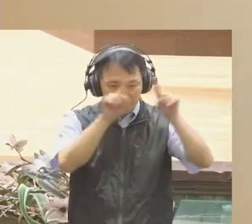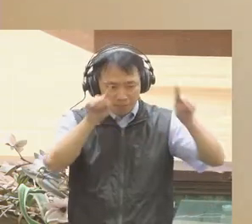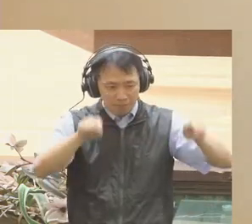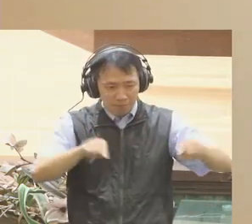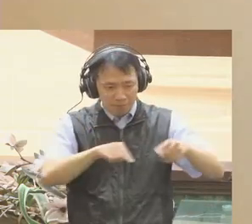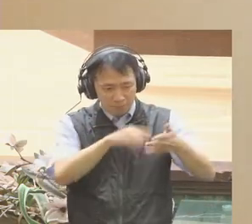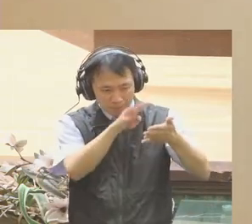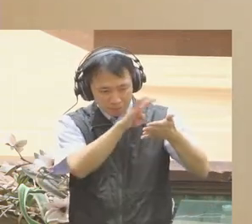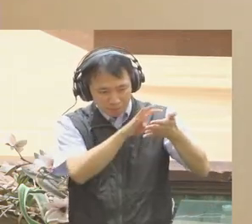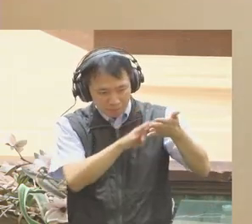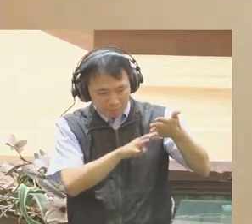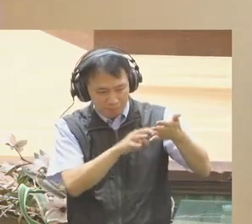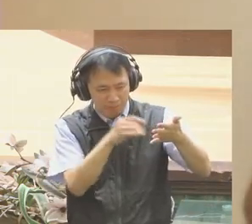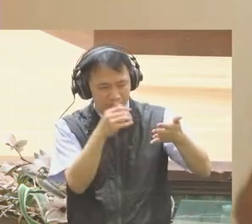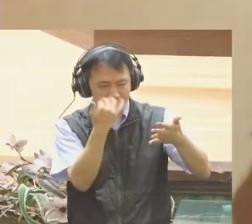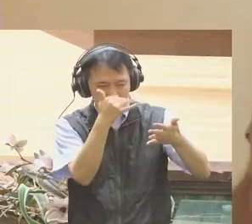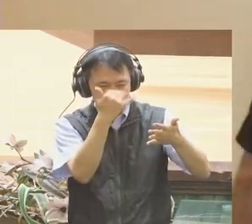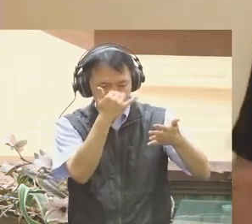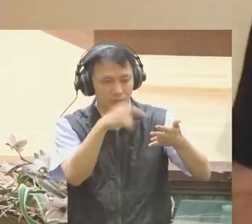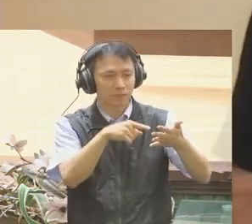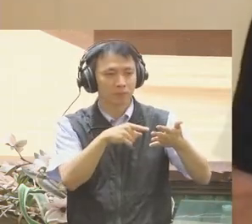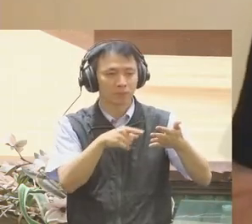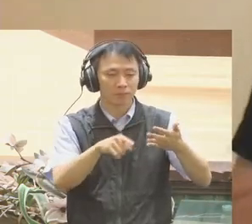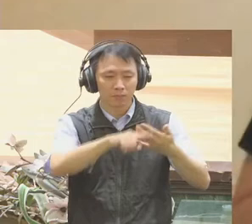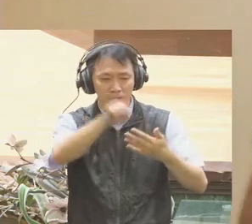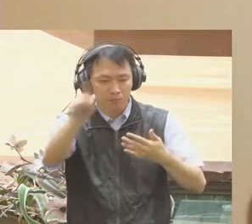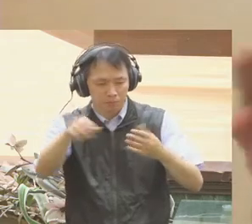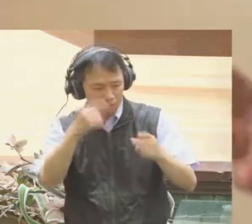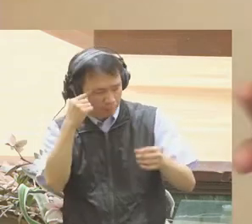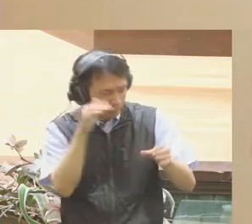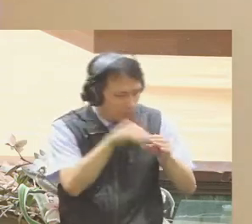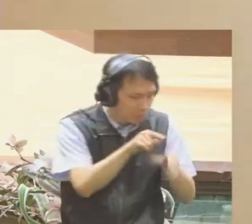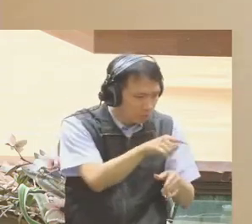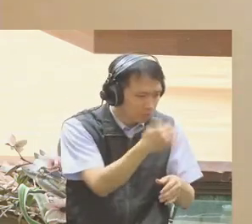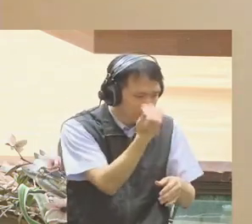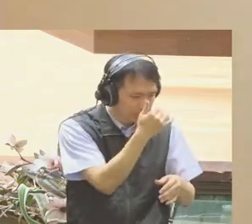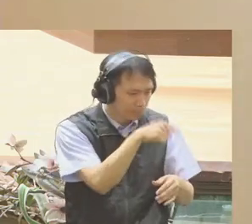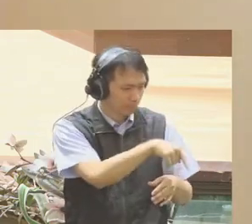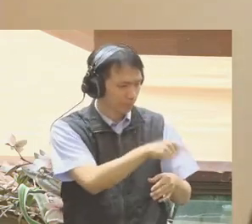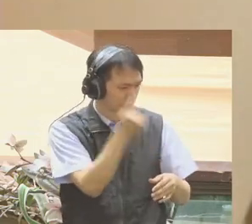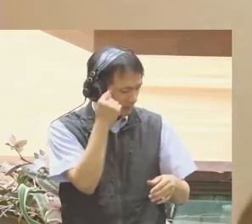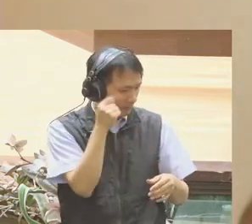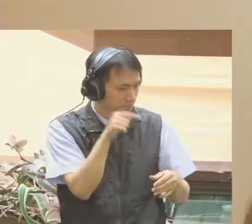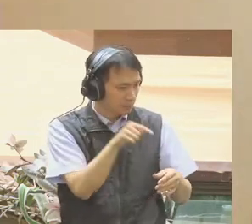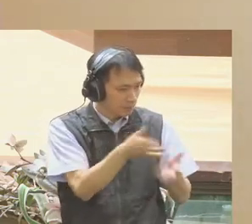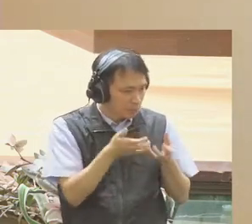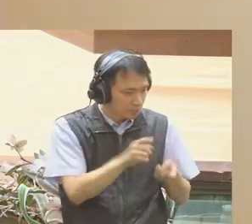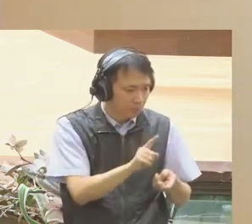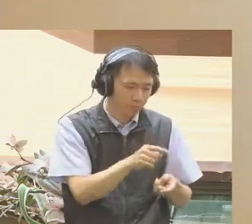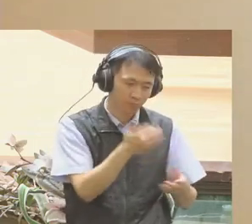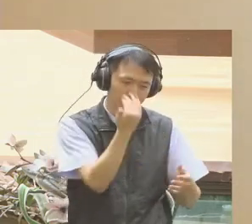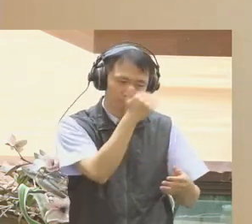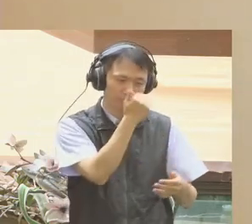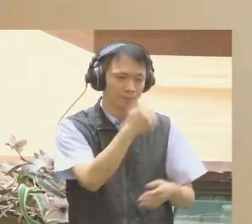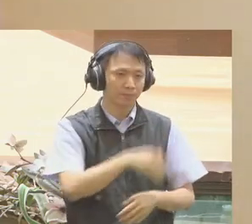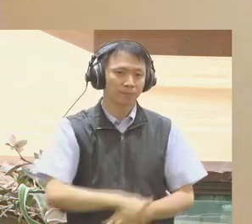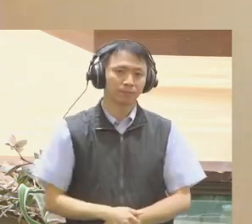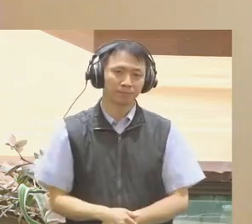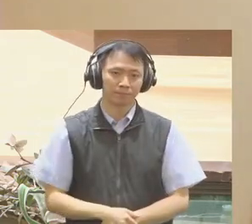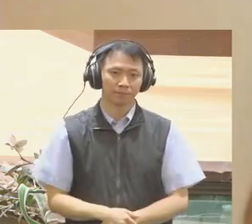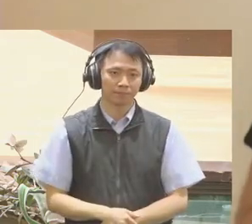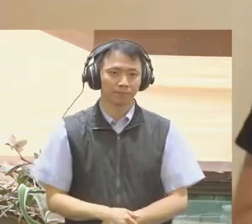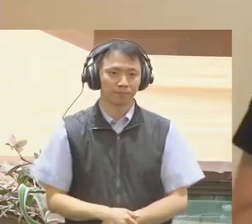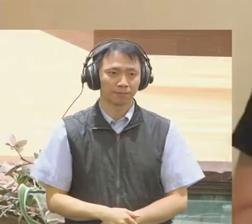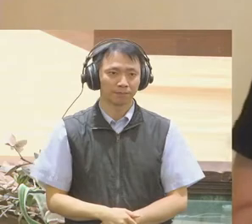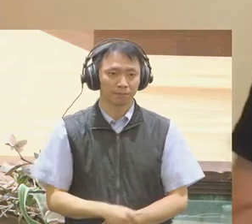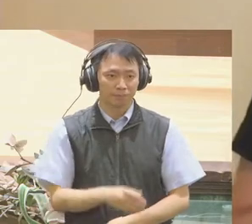accept. Making things worse, party platforms cast off consensus issues in favor of wedge issues useful for gaining power. The Brexit